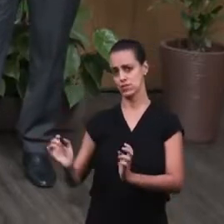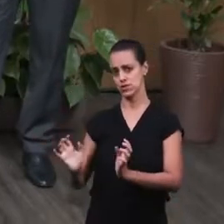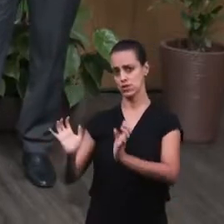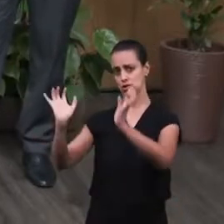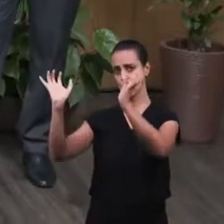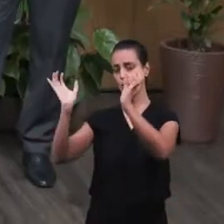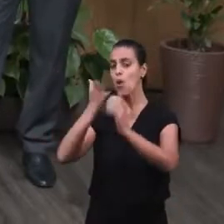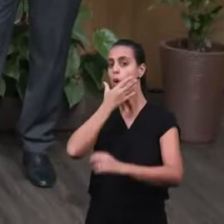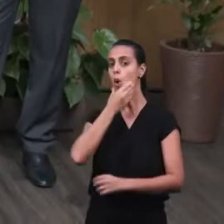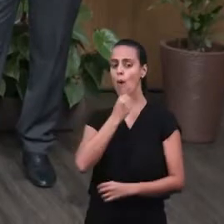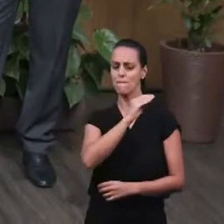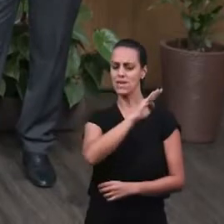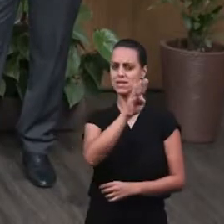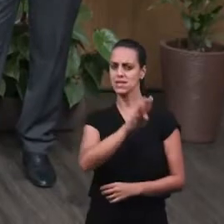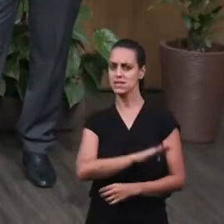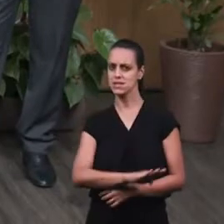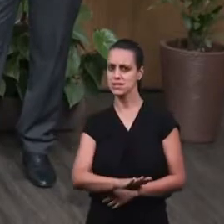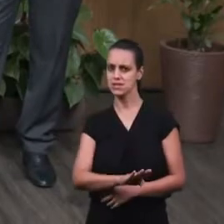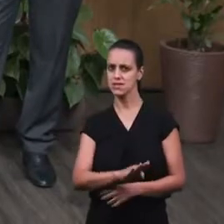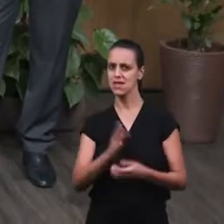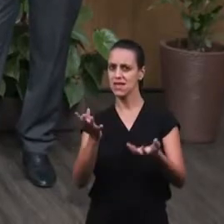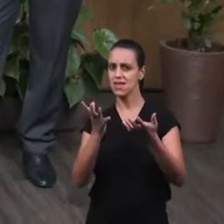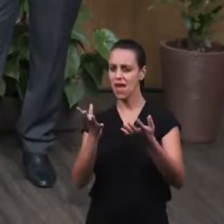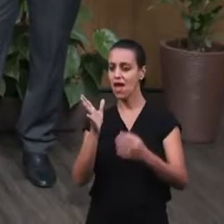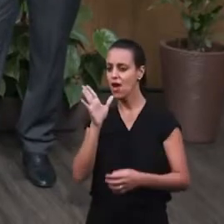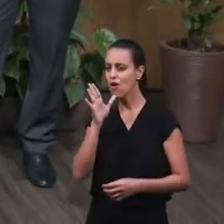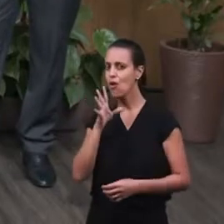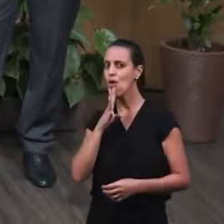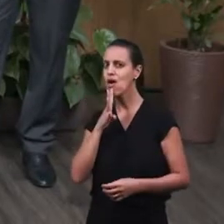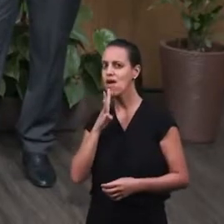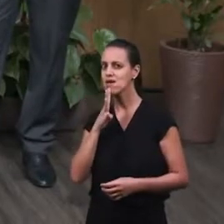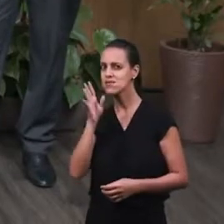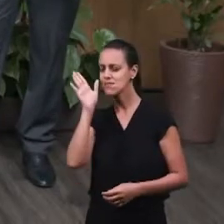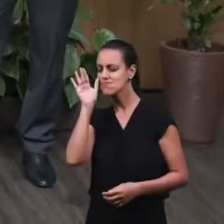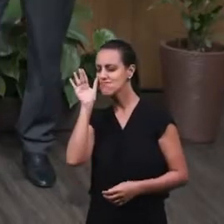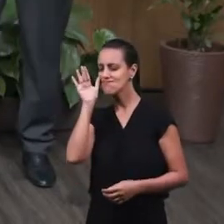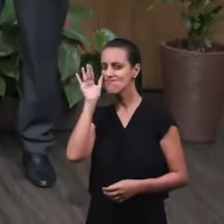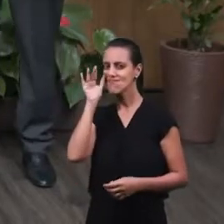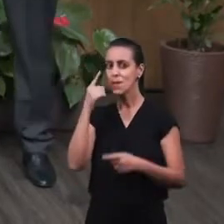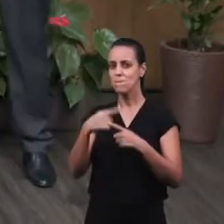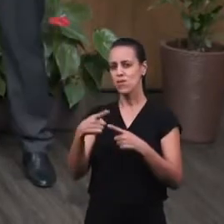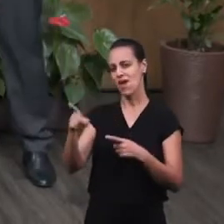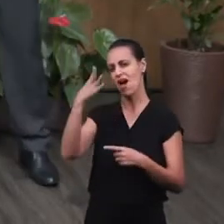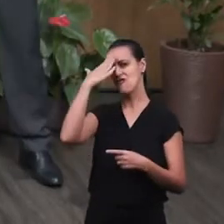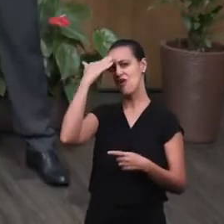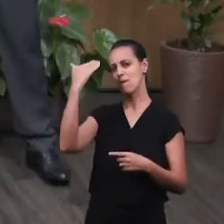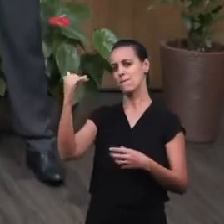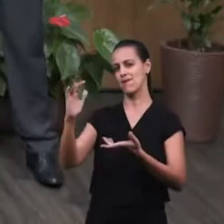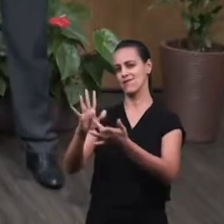Zacchaeus wanted to meet the man who was famous, very famous.